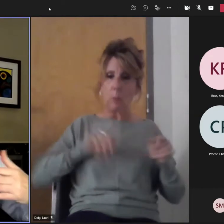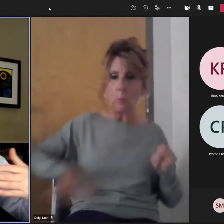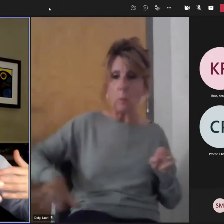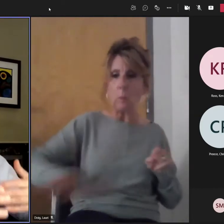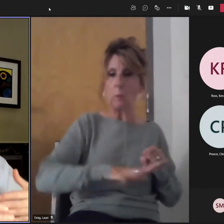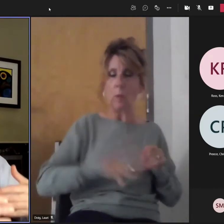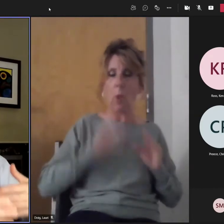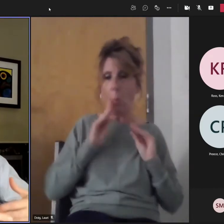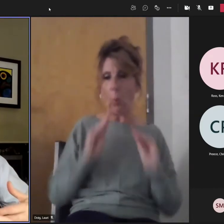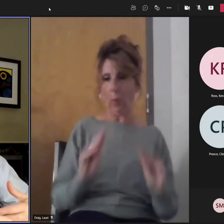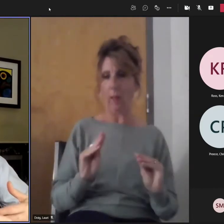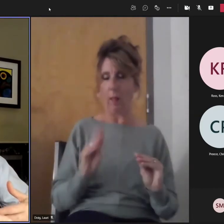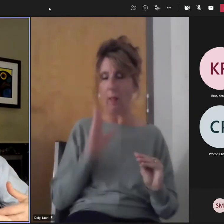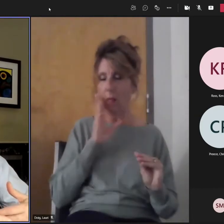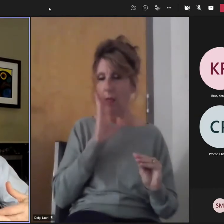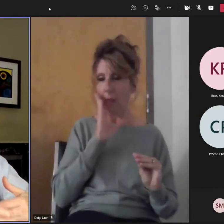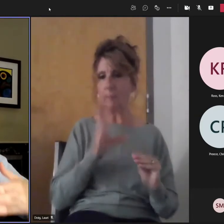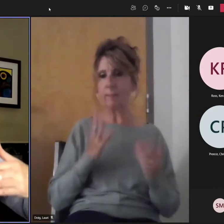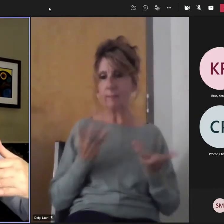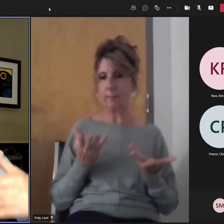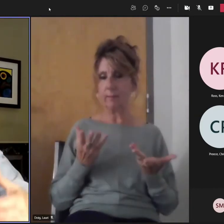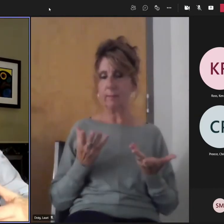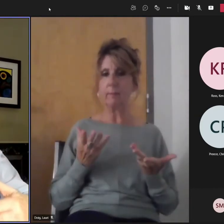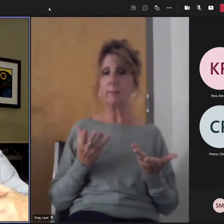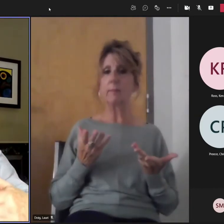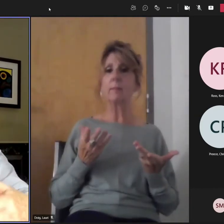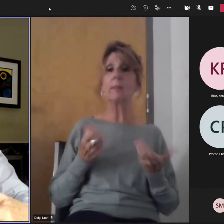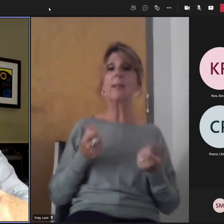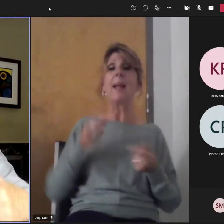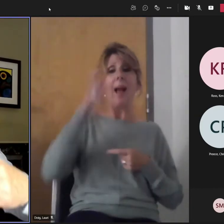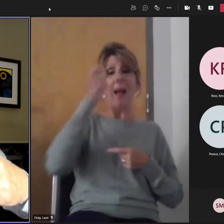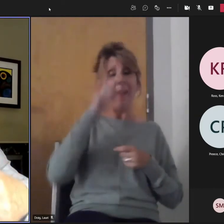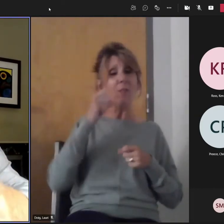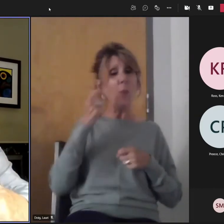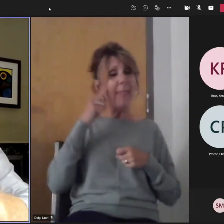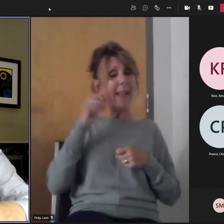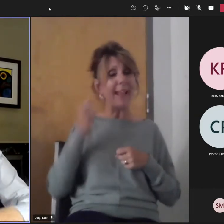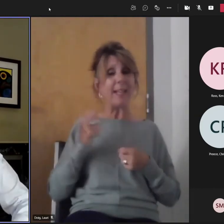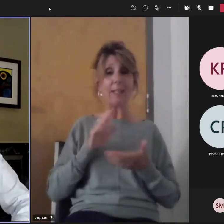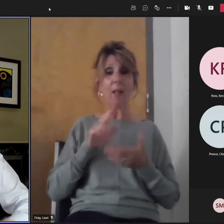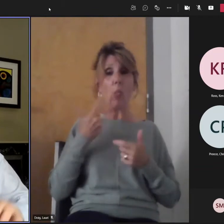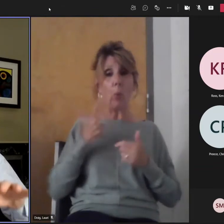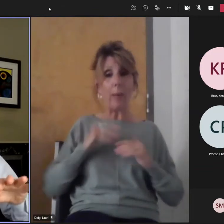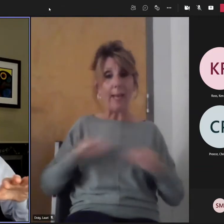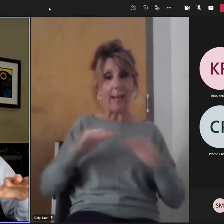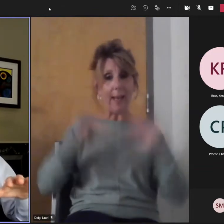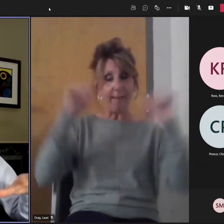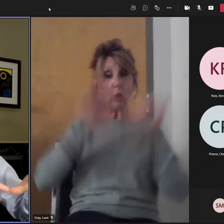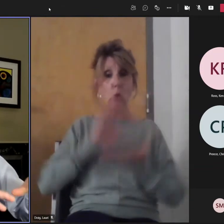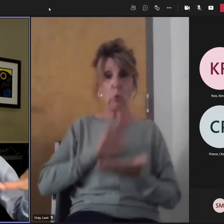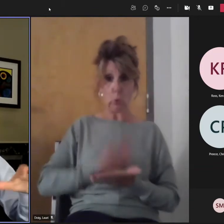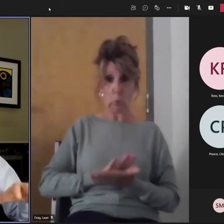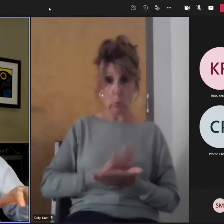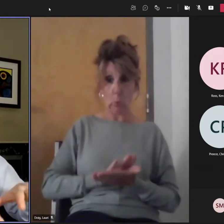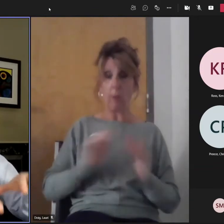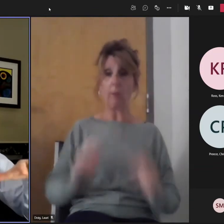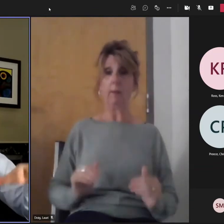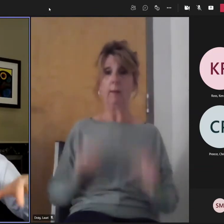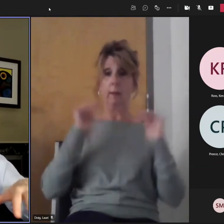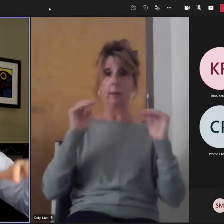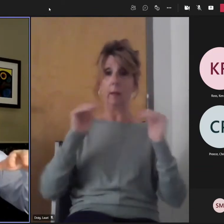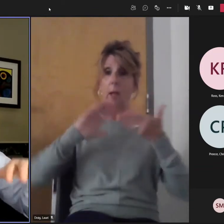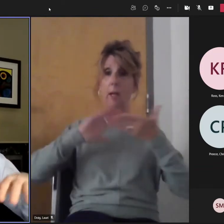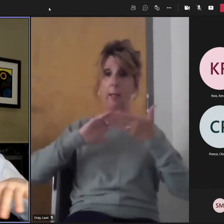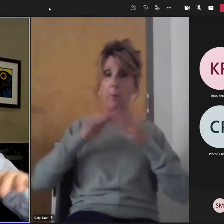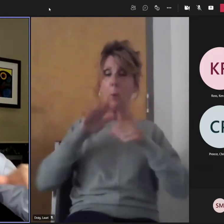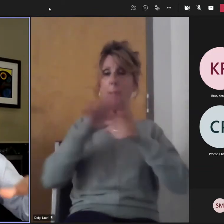the three levels, the local school and community level, the district or middle level and the policy level, that those first two levels, if you